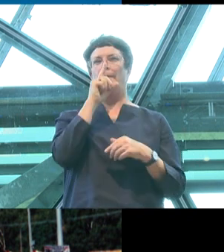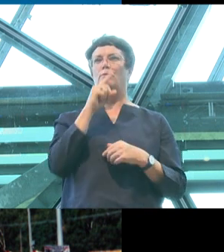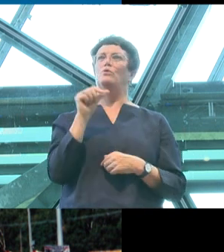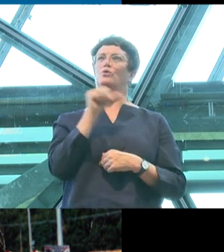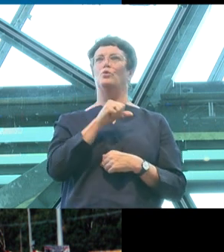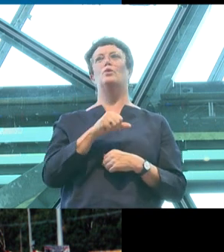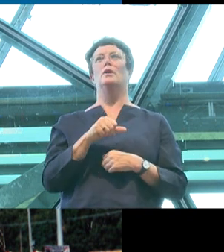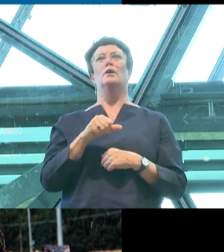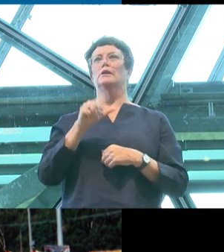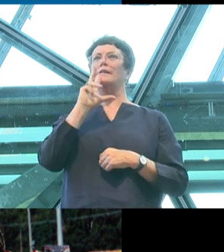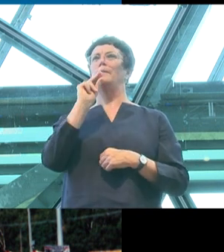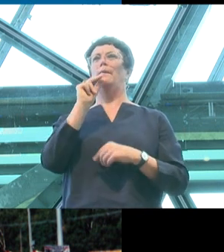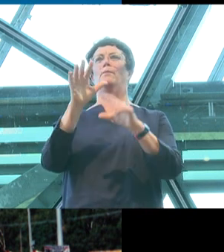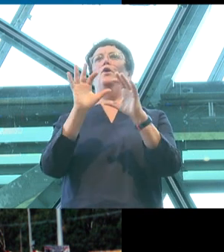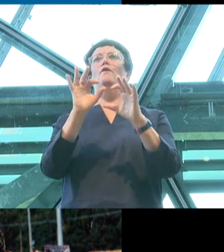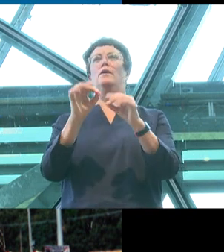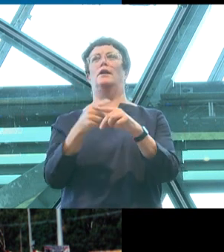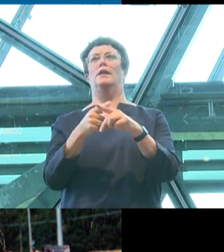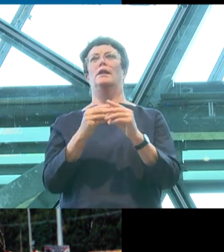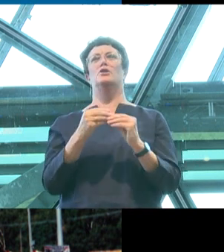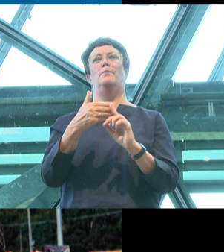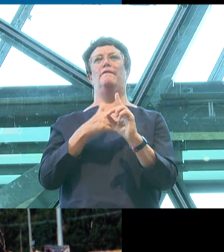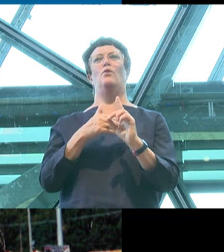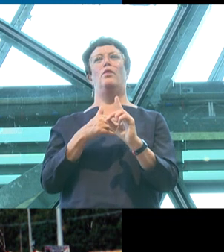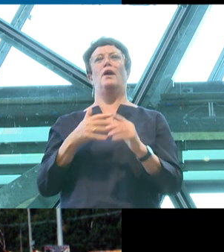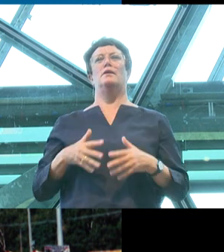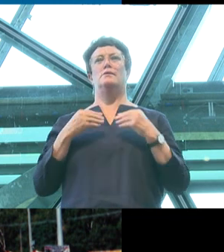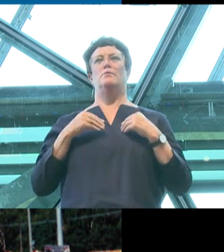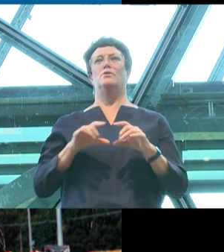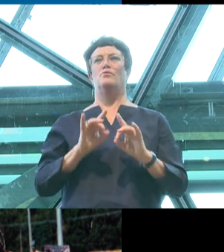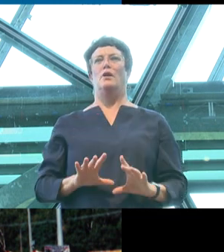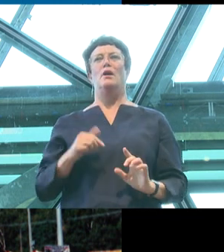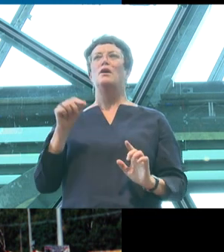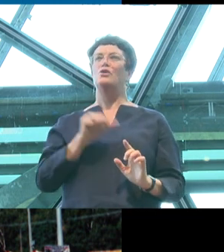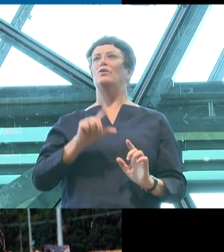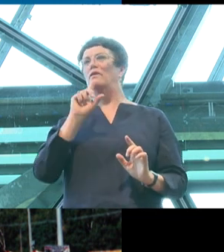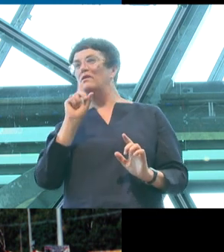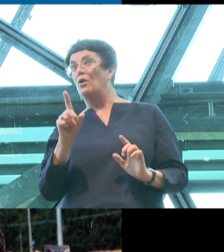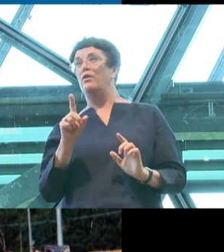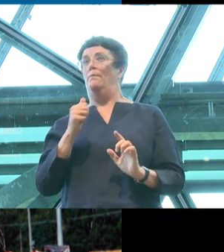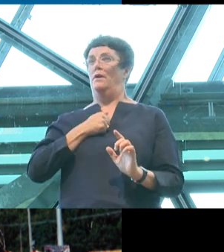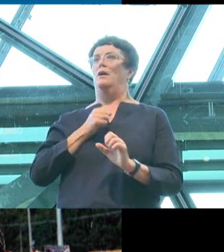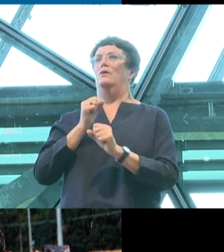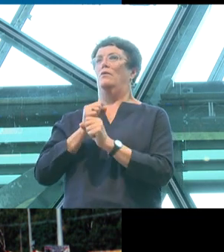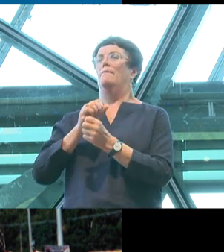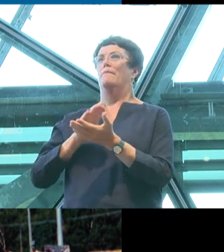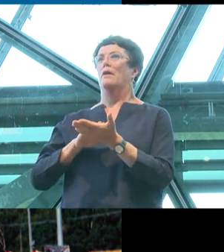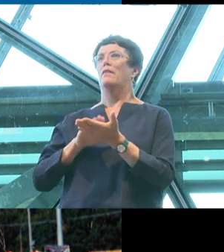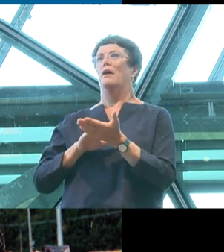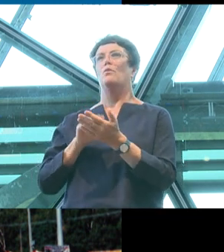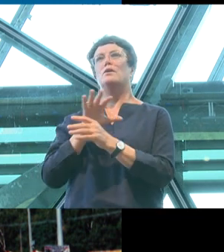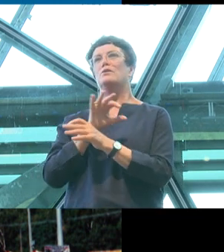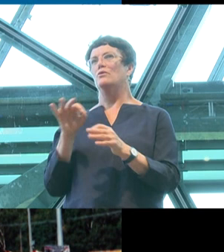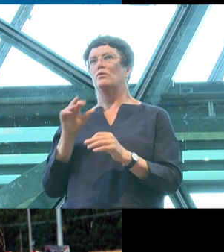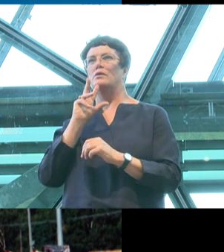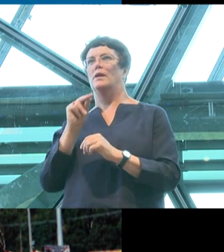I wish I'd told them that my grandmother fit that description of a non-English speaking Australian citizen perfectly. And that she worked